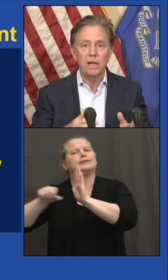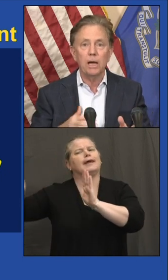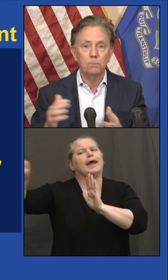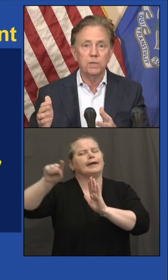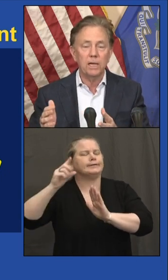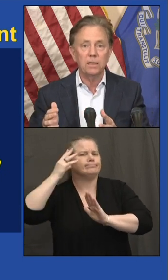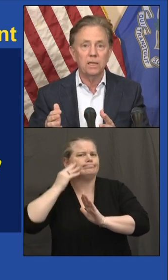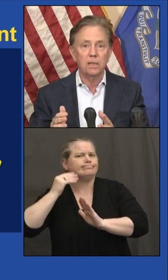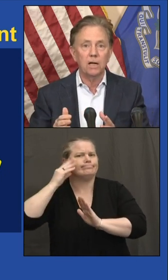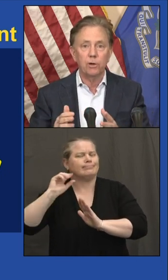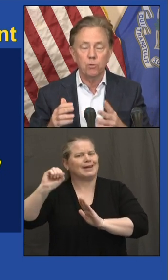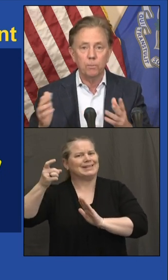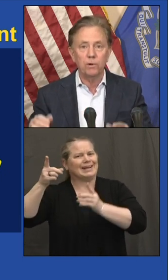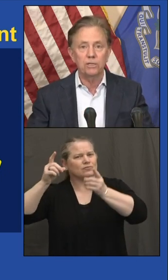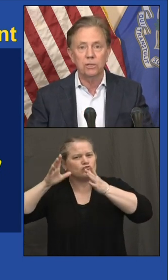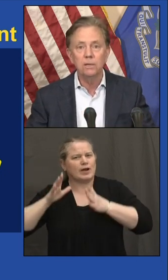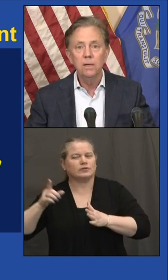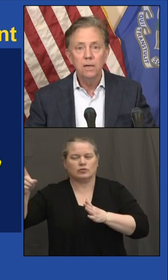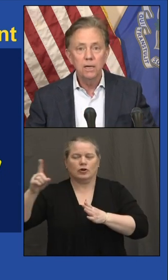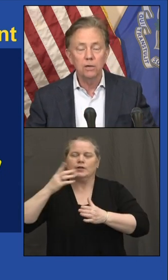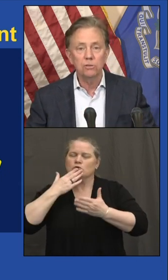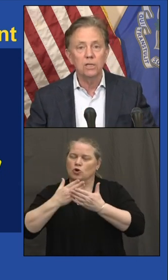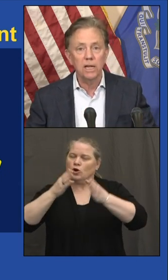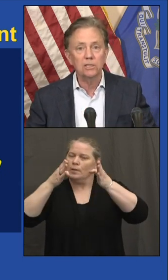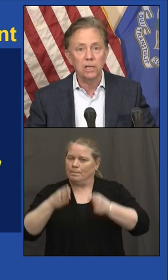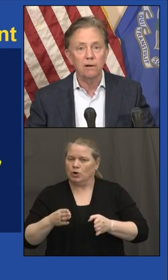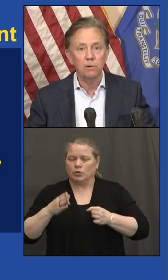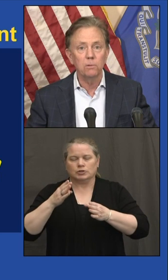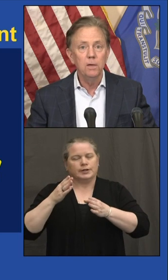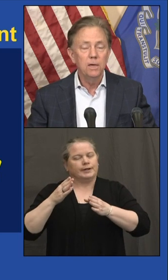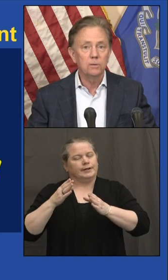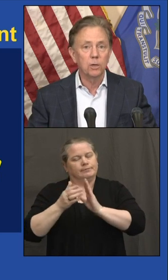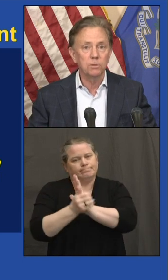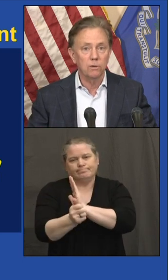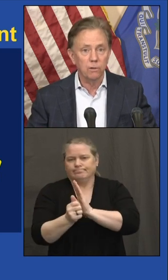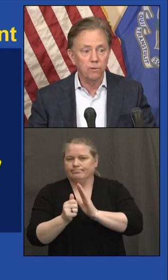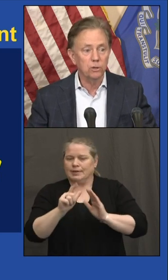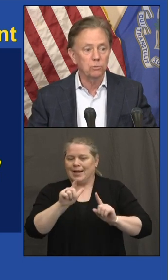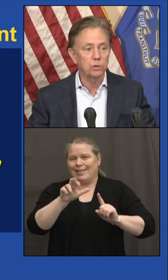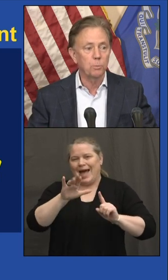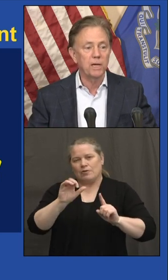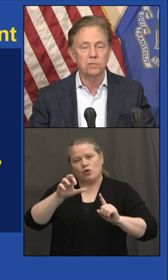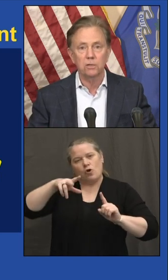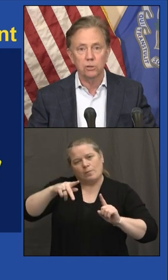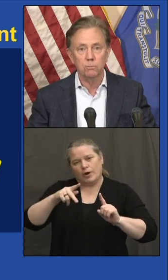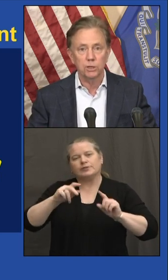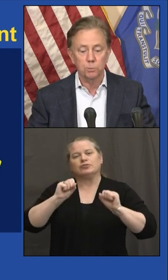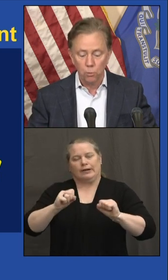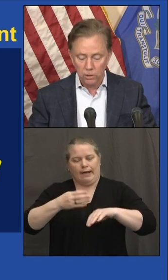person to help take the Lottery Corporation, you know, to the next level in terms of the virtual space and in terms of sports.